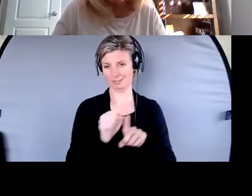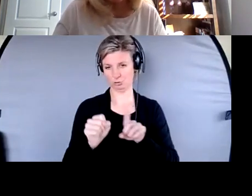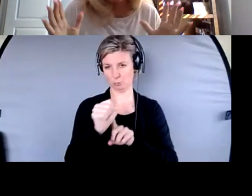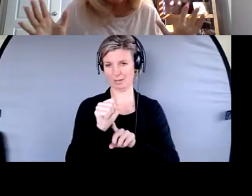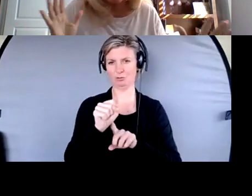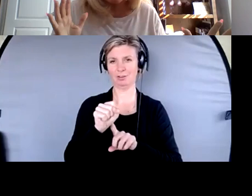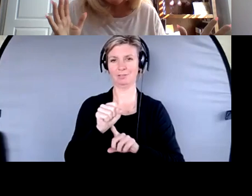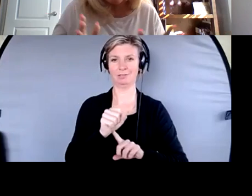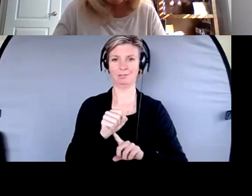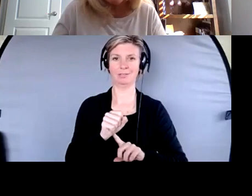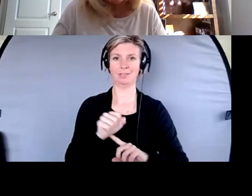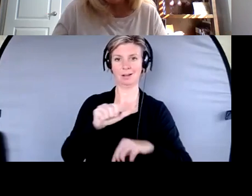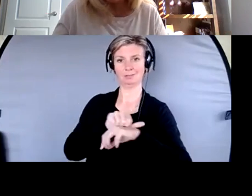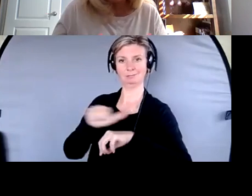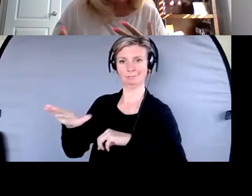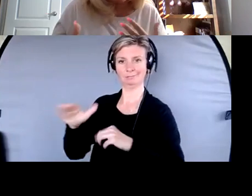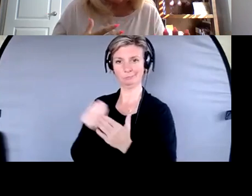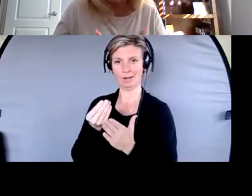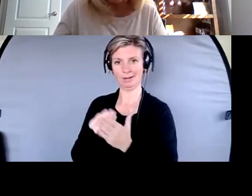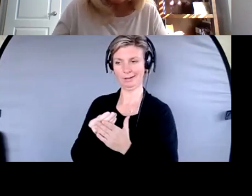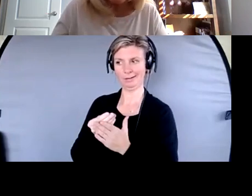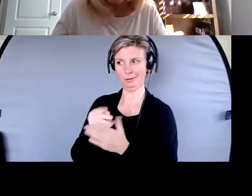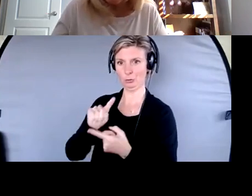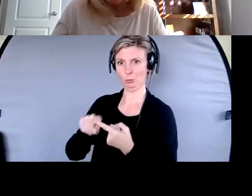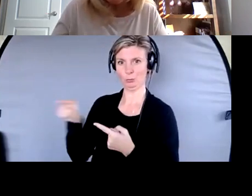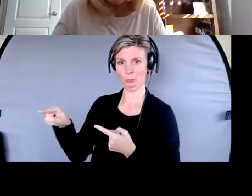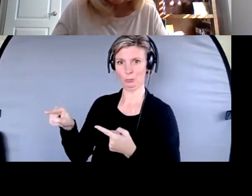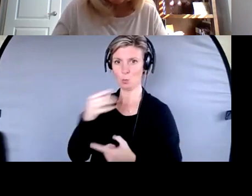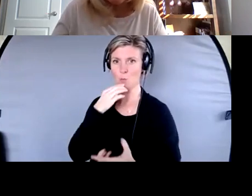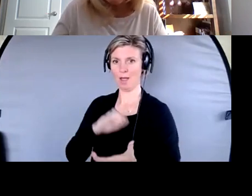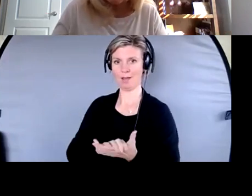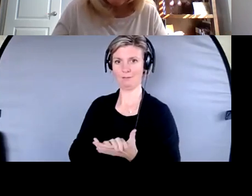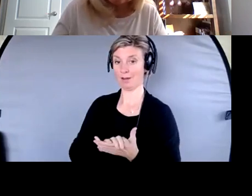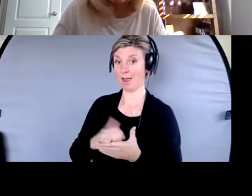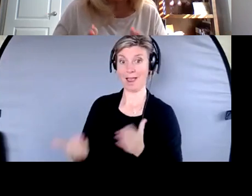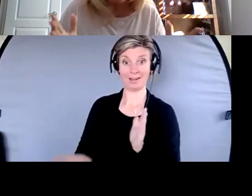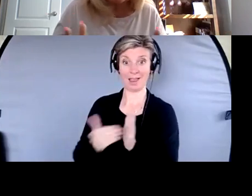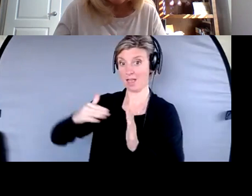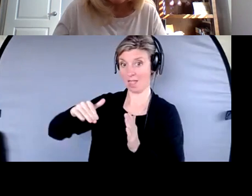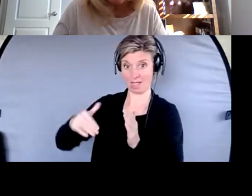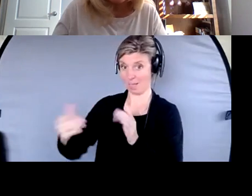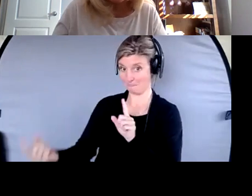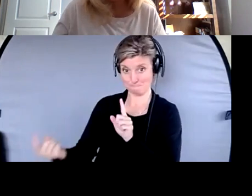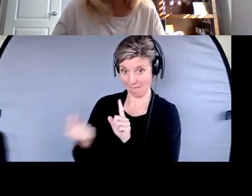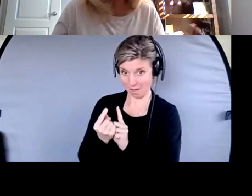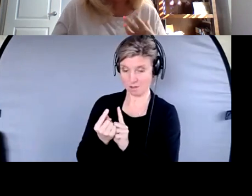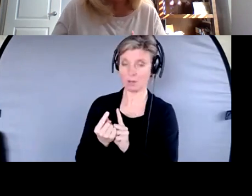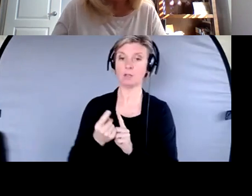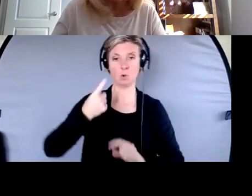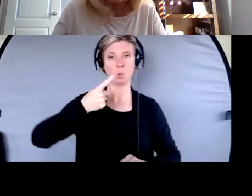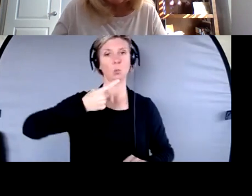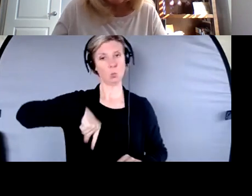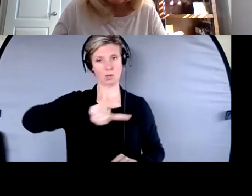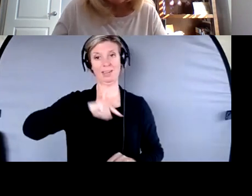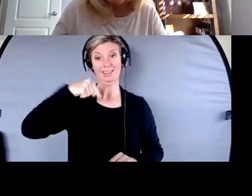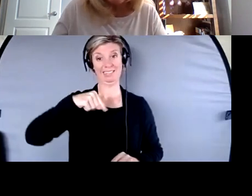overseas to the wife you've never met. We've worked here at Elder Abuse Prevention Ontario with sadly many scam cases that